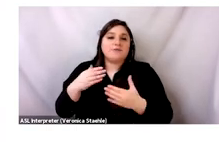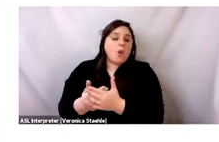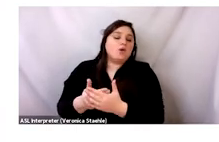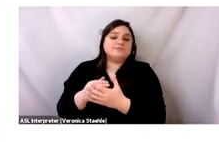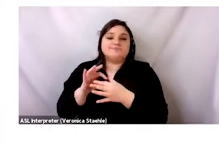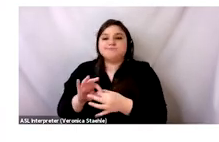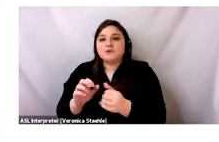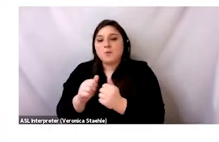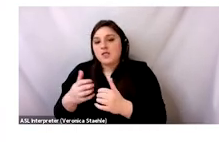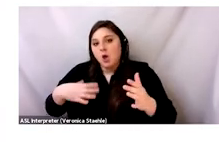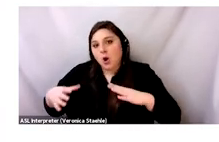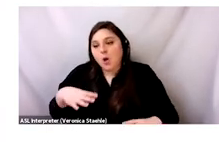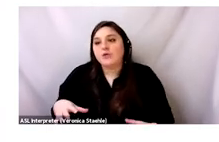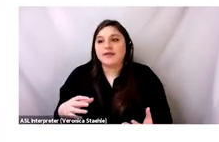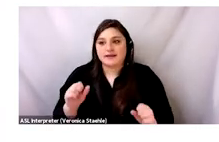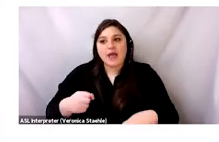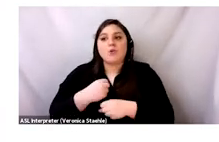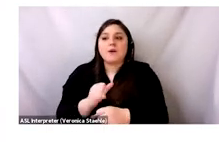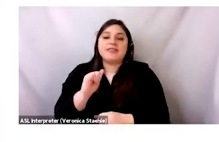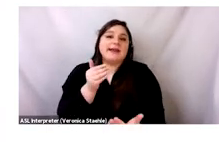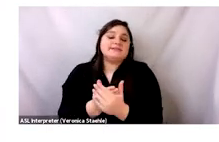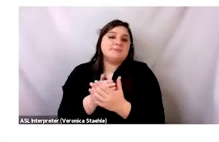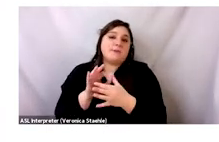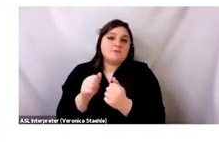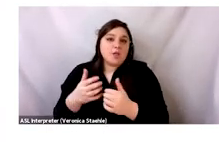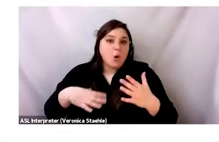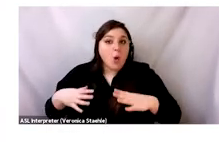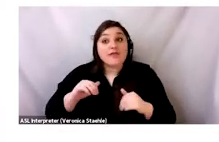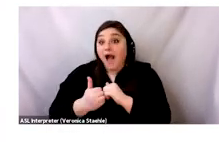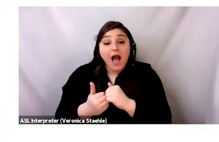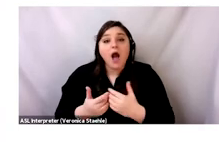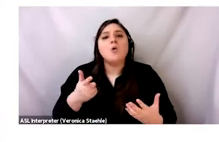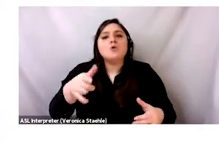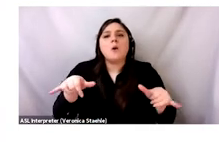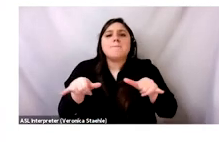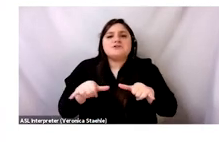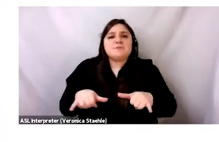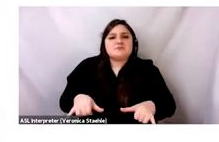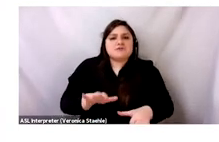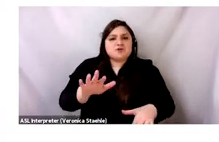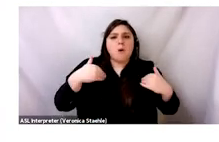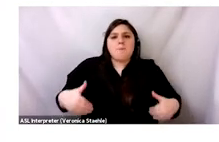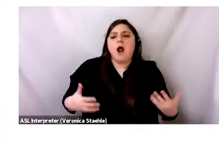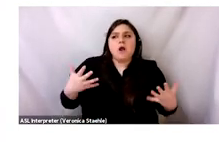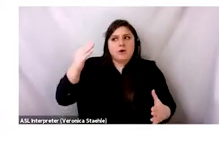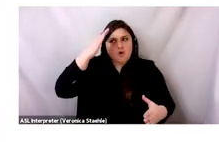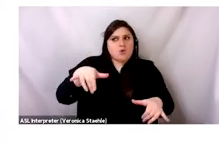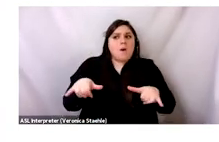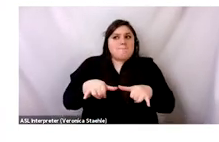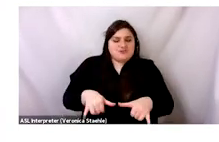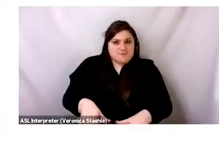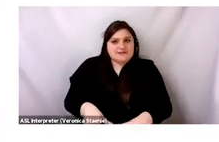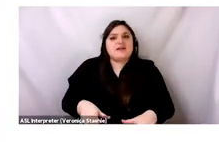they have an intimate relationship with clothing production. You know, start to form this intimate relationship with clothing by taking your measurements.